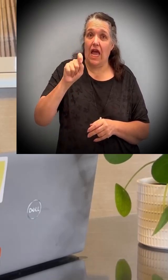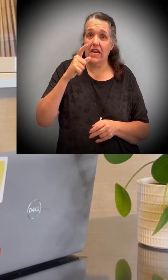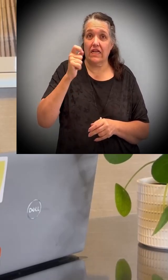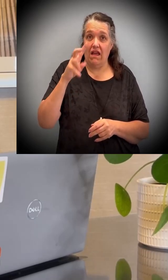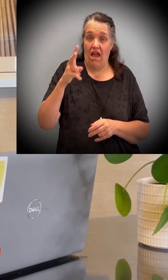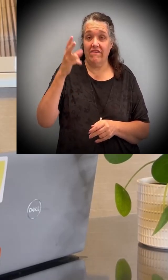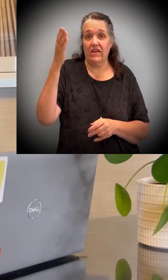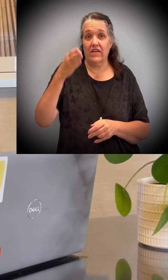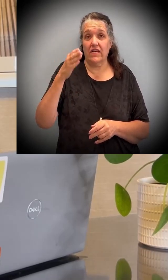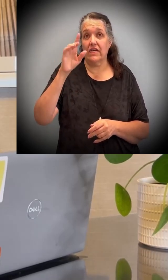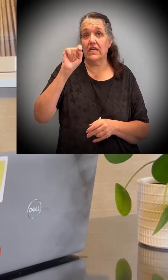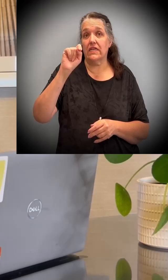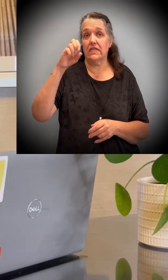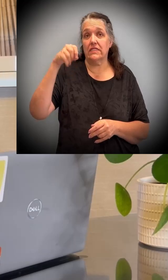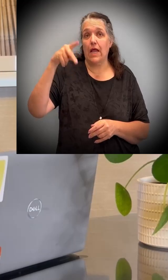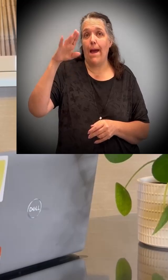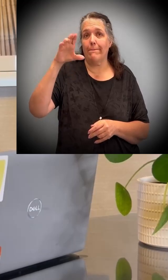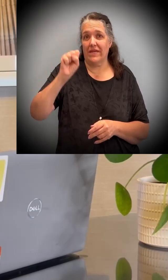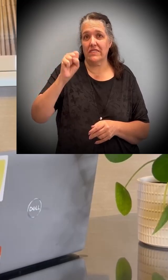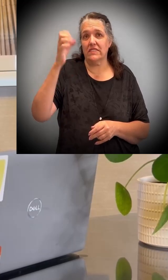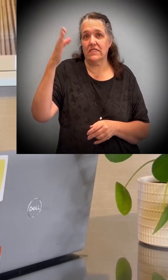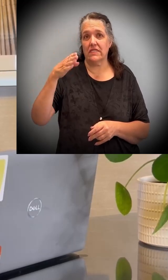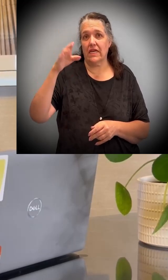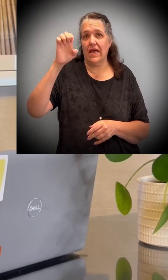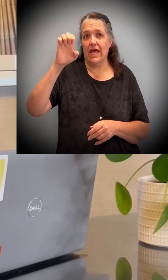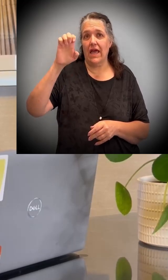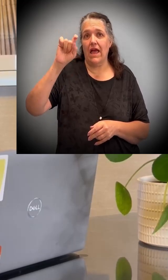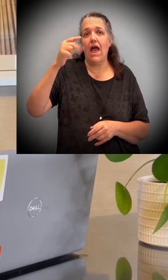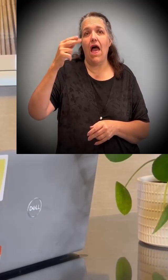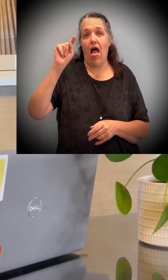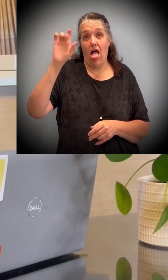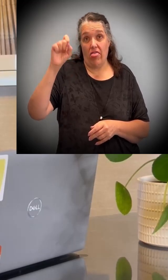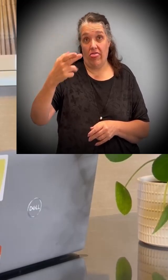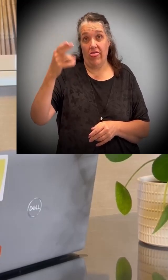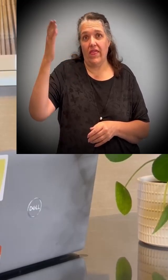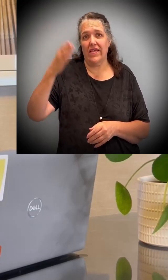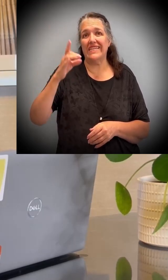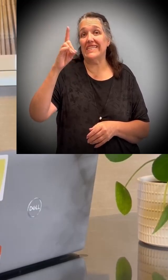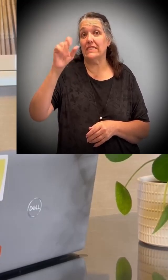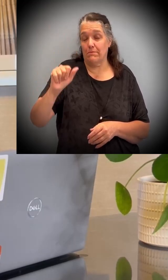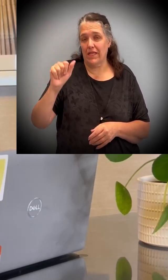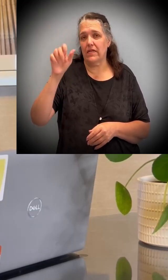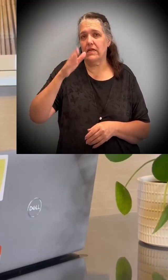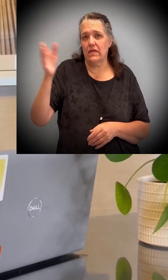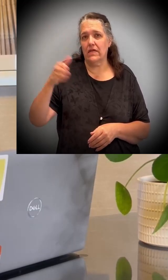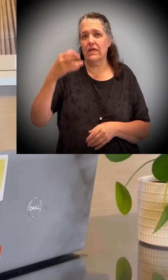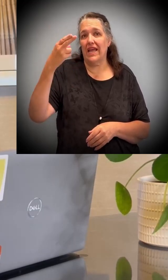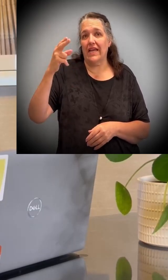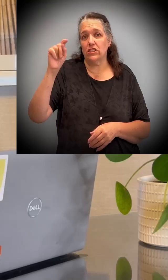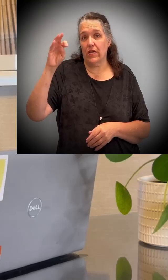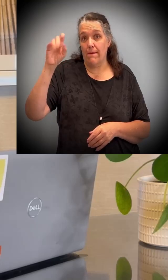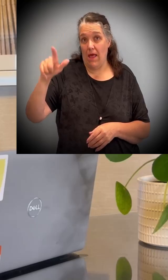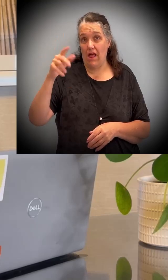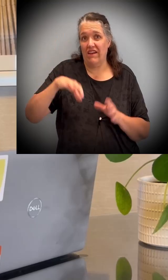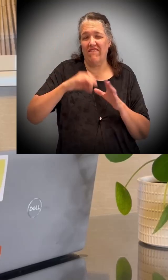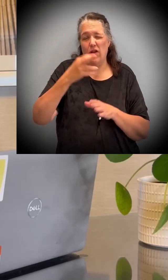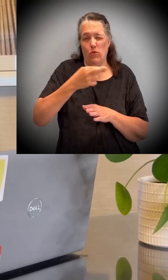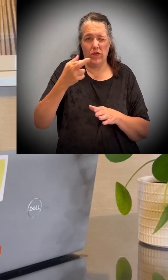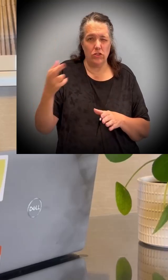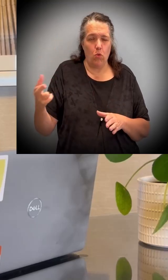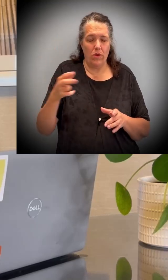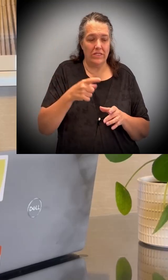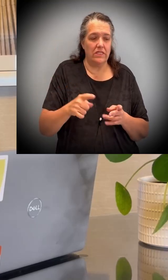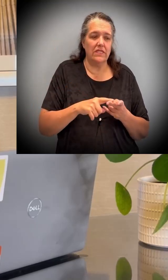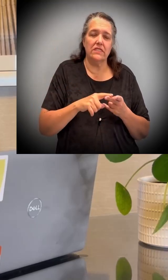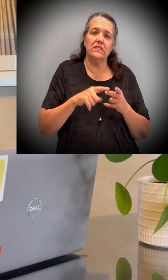.gov forward slash topics forward slash health forward slash disability dot html to find out about the surveys collecting disability